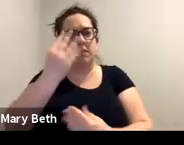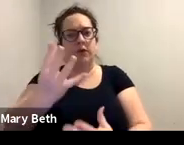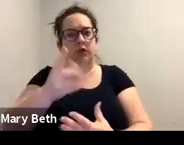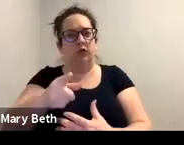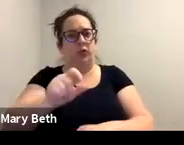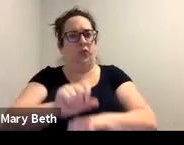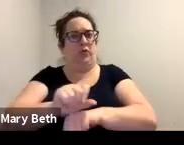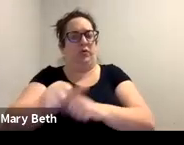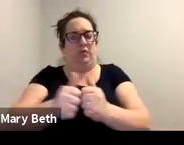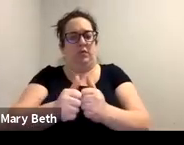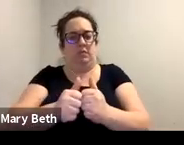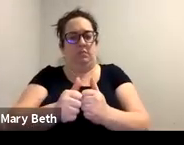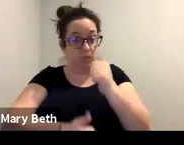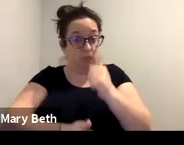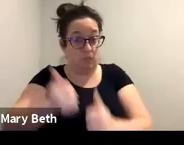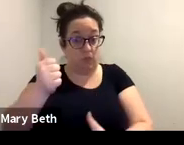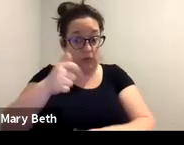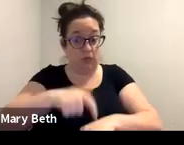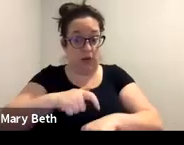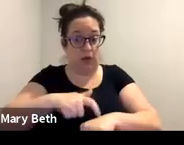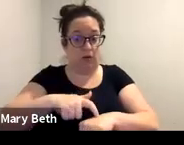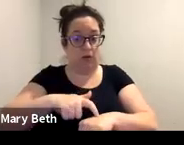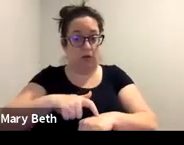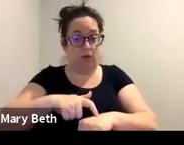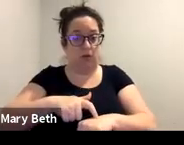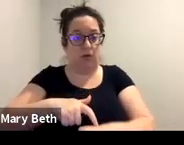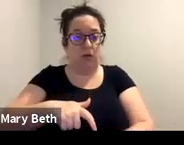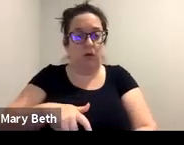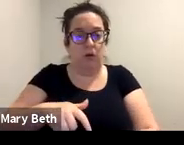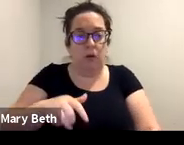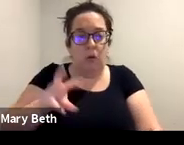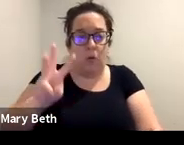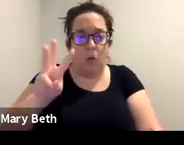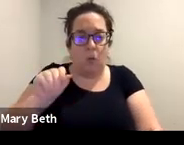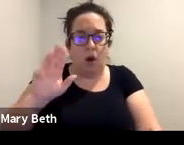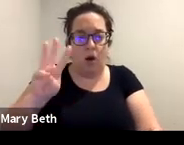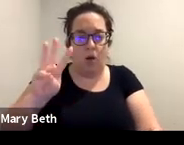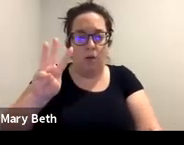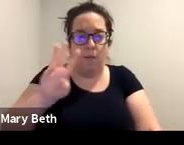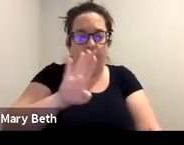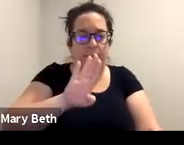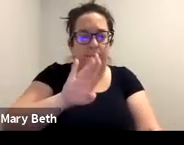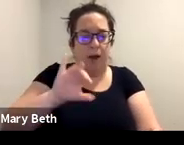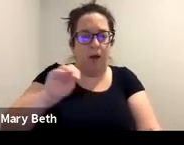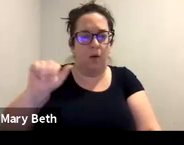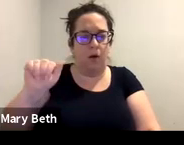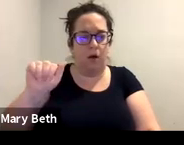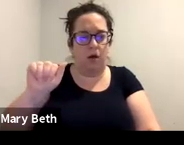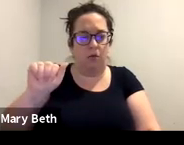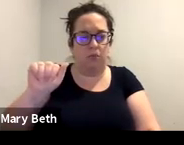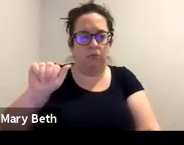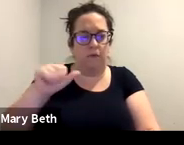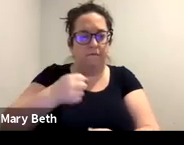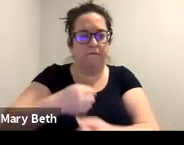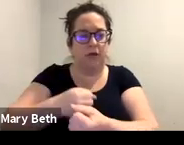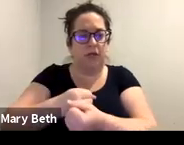because we're, many of us are VAWA funded, um, there are a lot of protections that should be